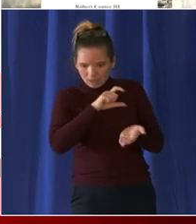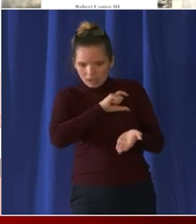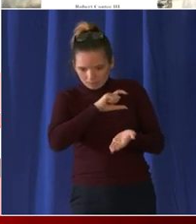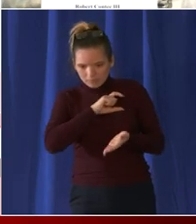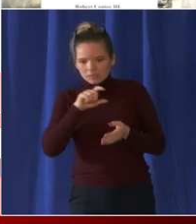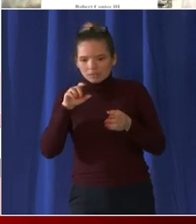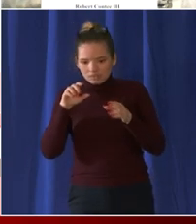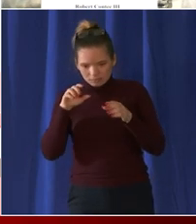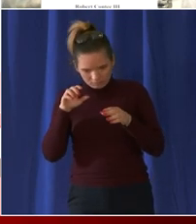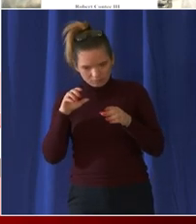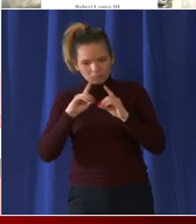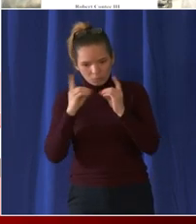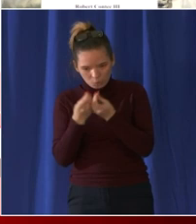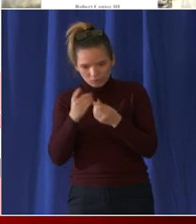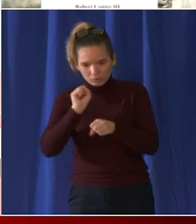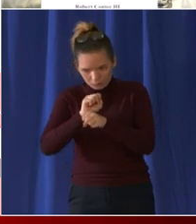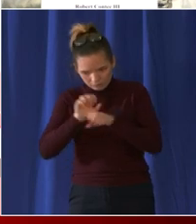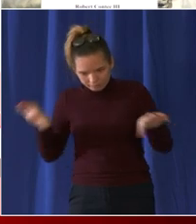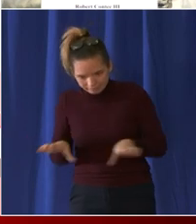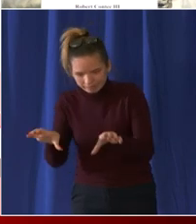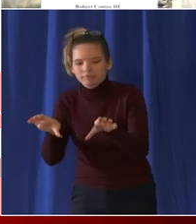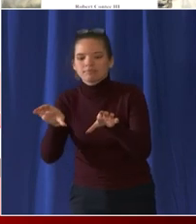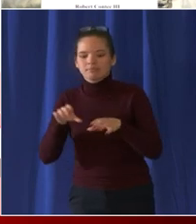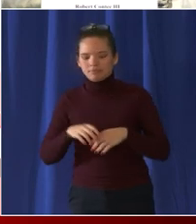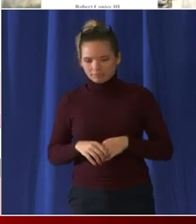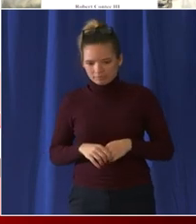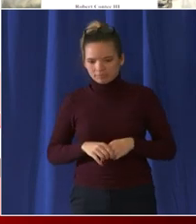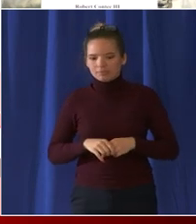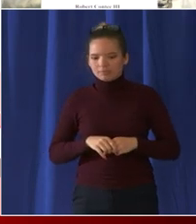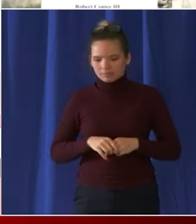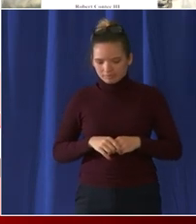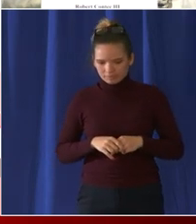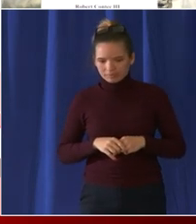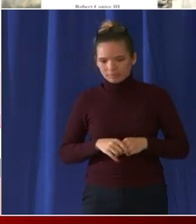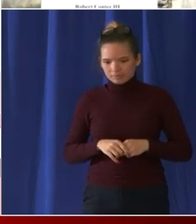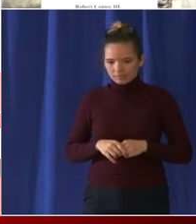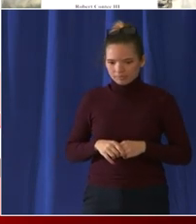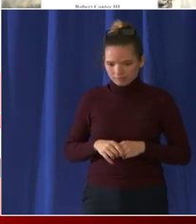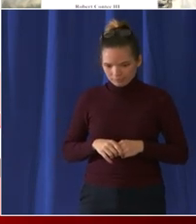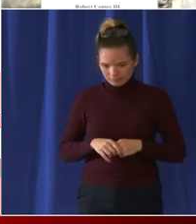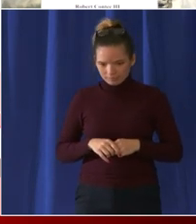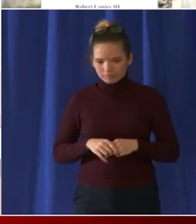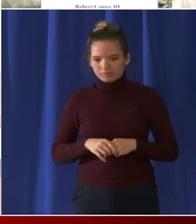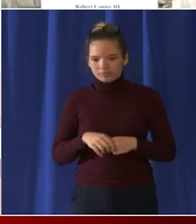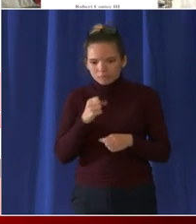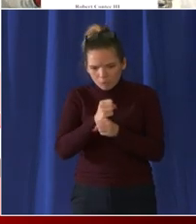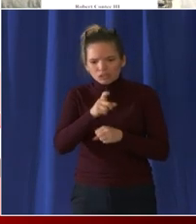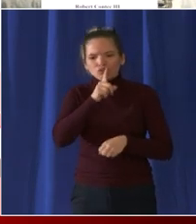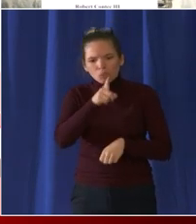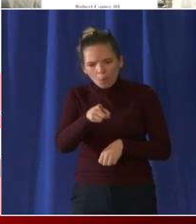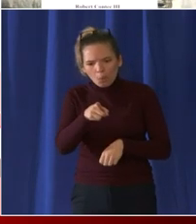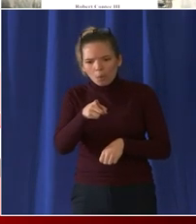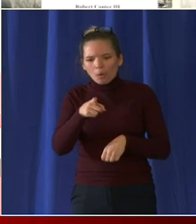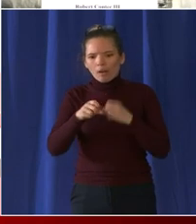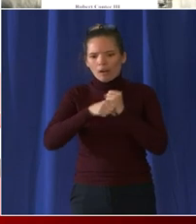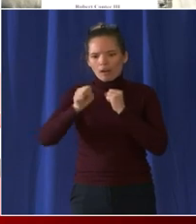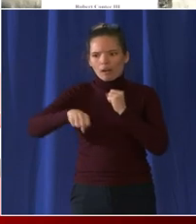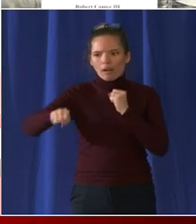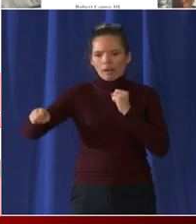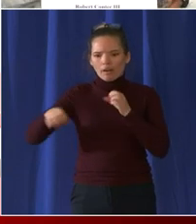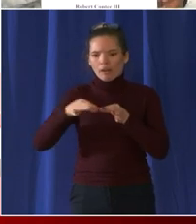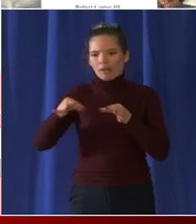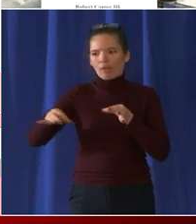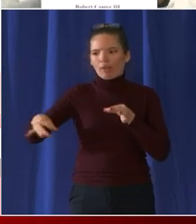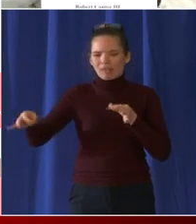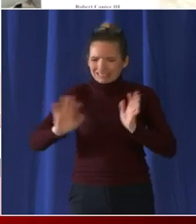pieces are appropriately in place uh to uh avoid any delays in deploying the resources that we need thank